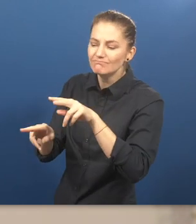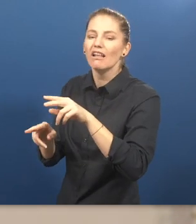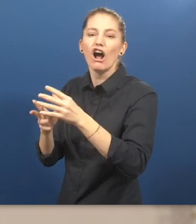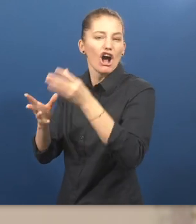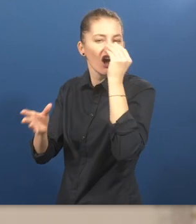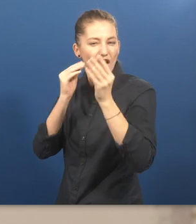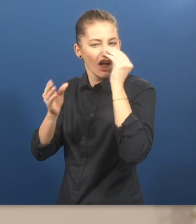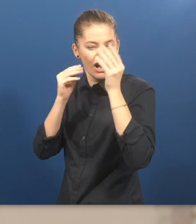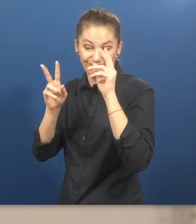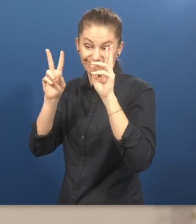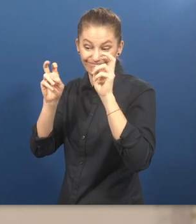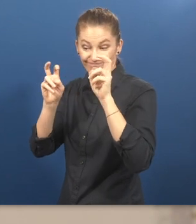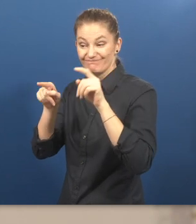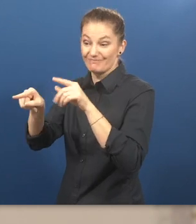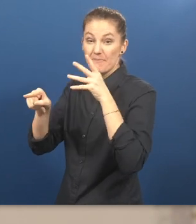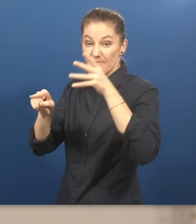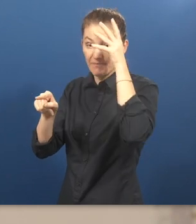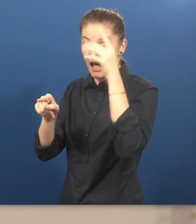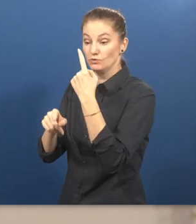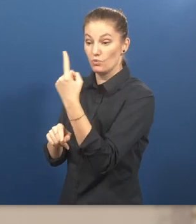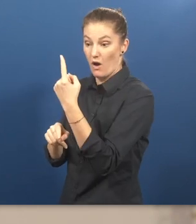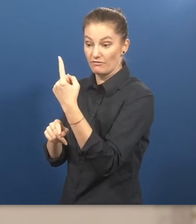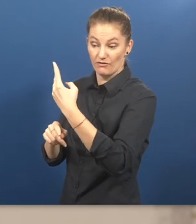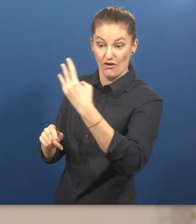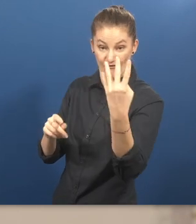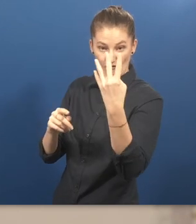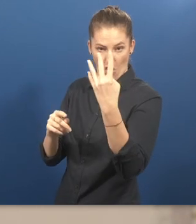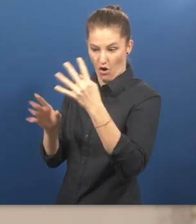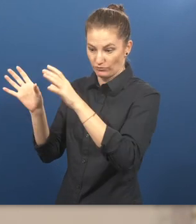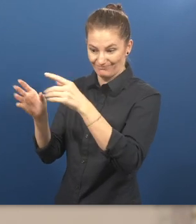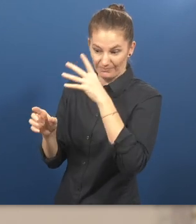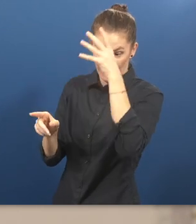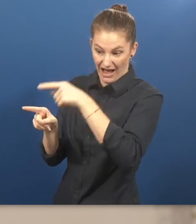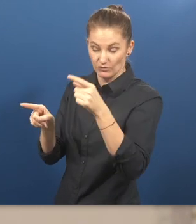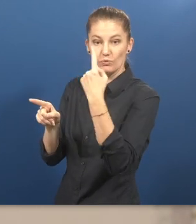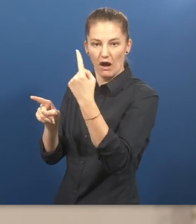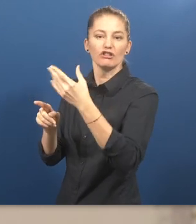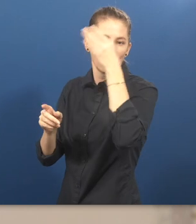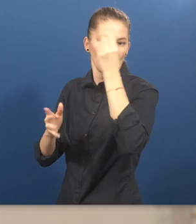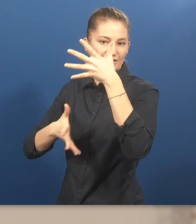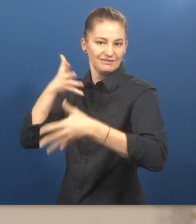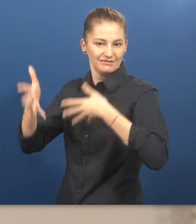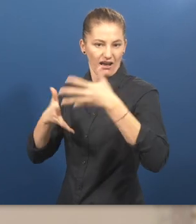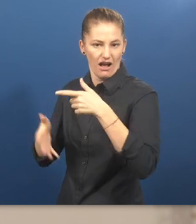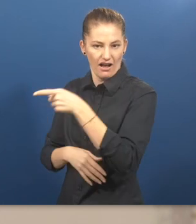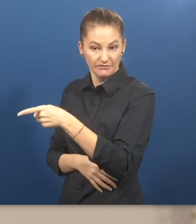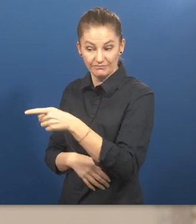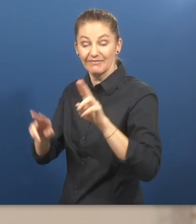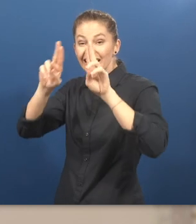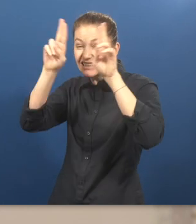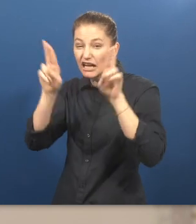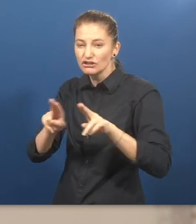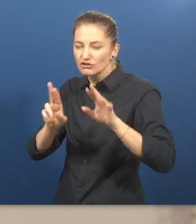in four was able to learn sign language. Internationally, that's even worse with less than one in ten